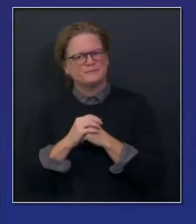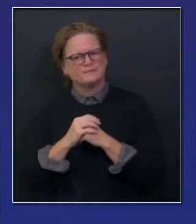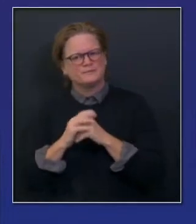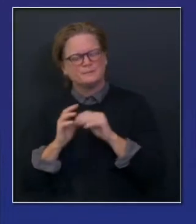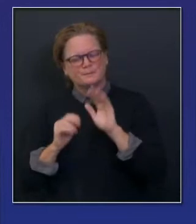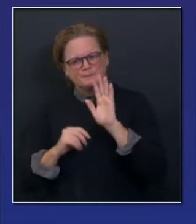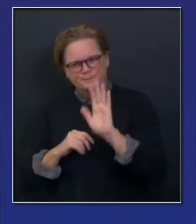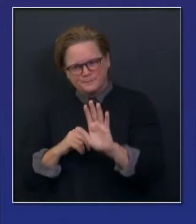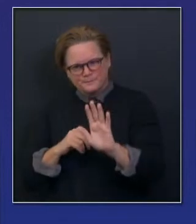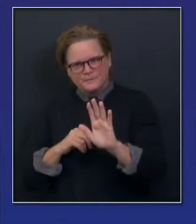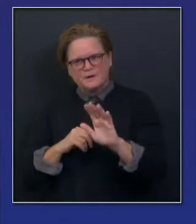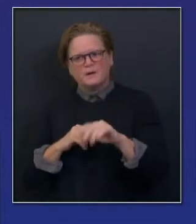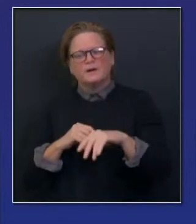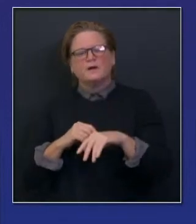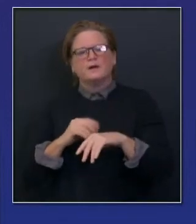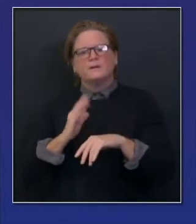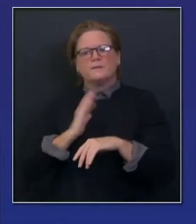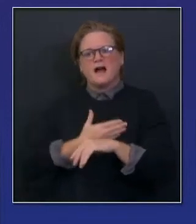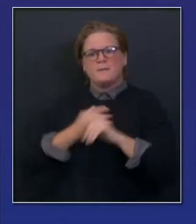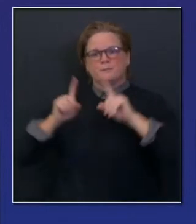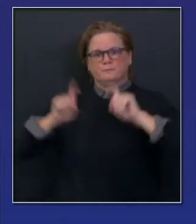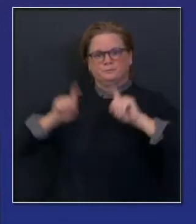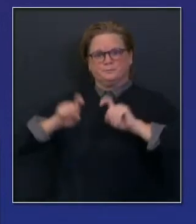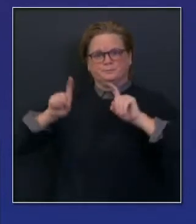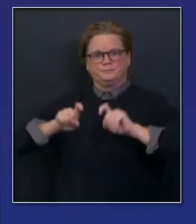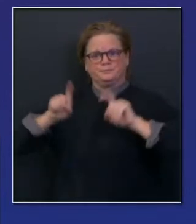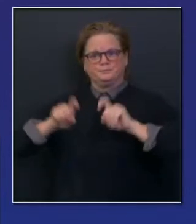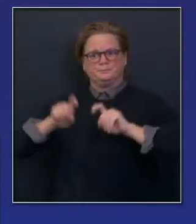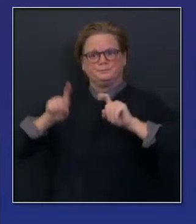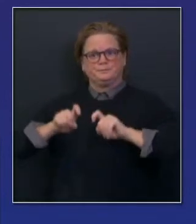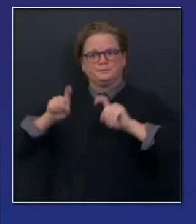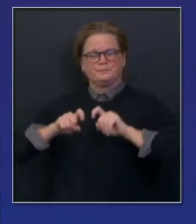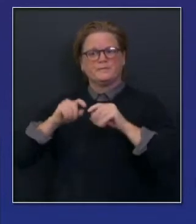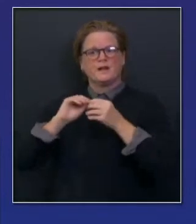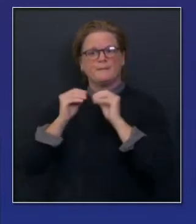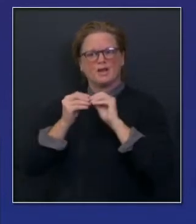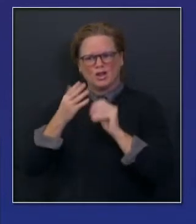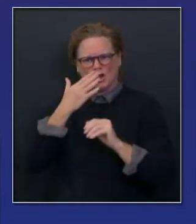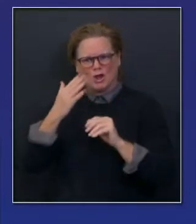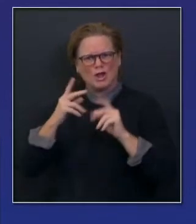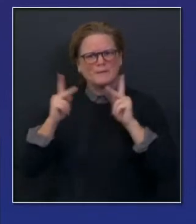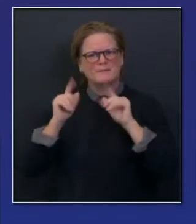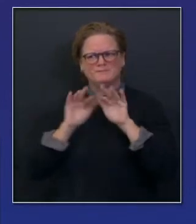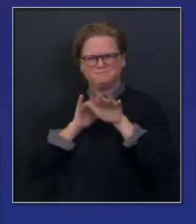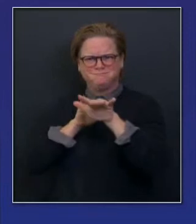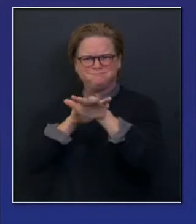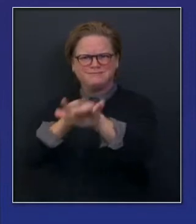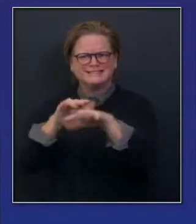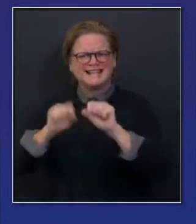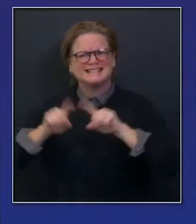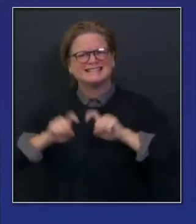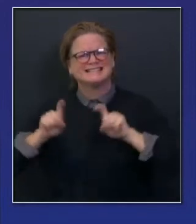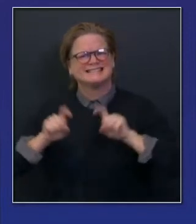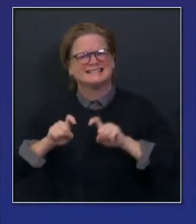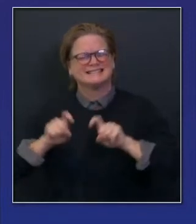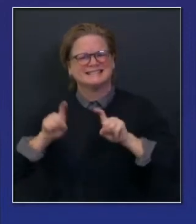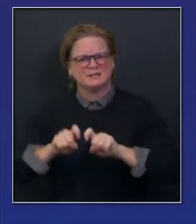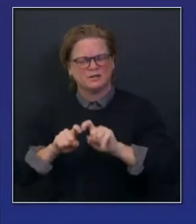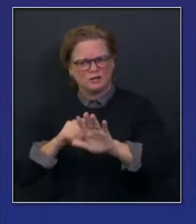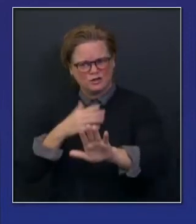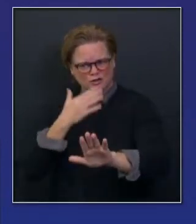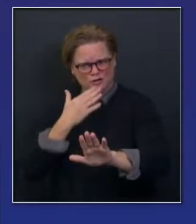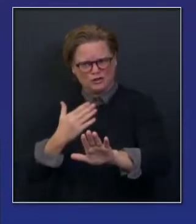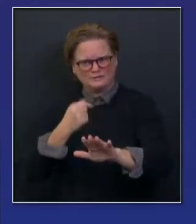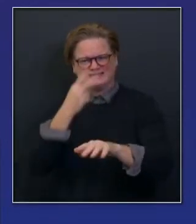up. We've been seeing average daily tests north of 300,000 pretty consistently over the last number of days. can see now just